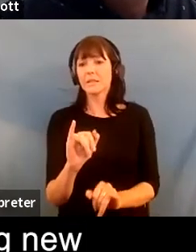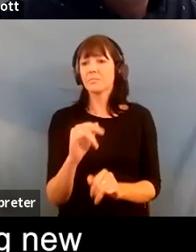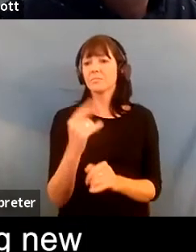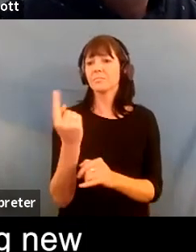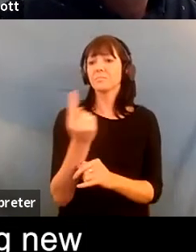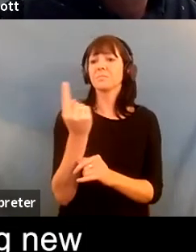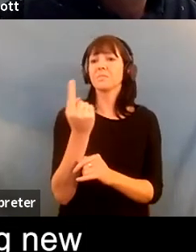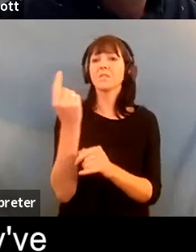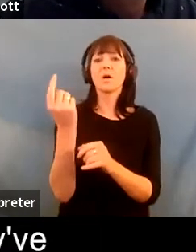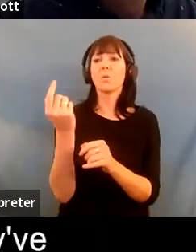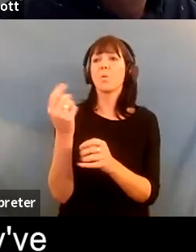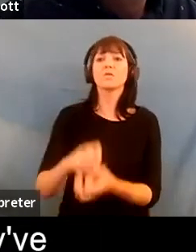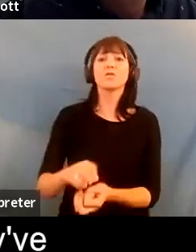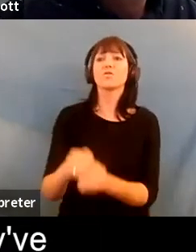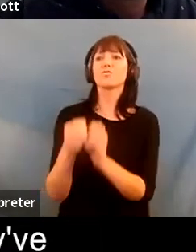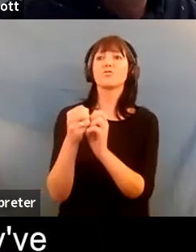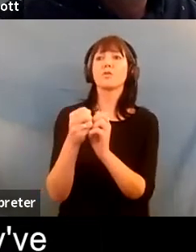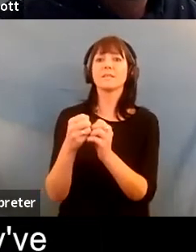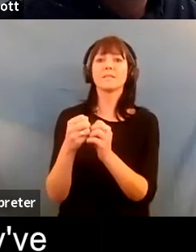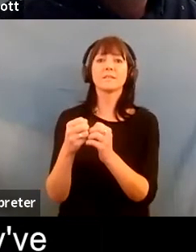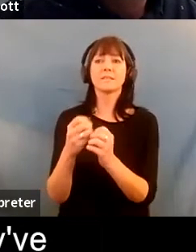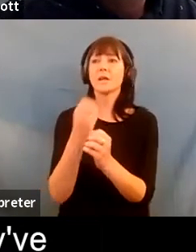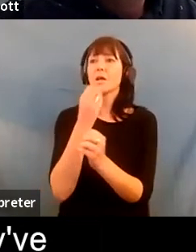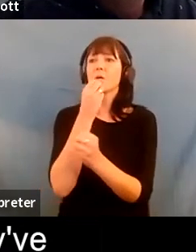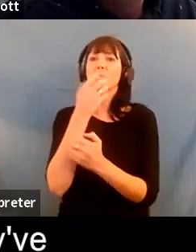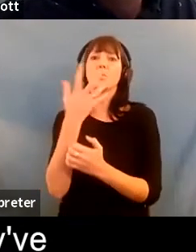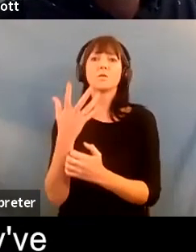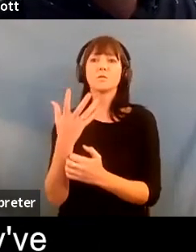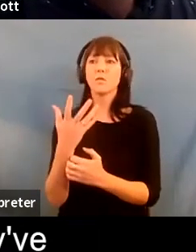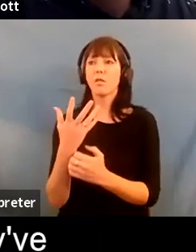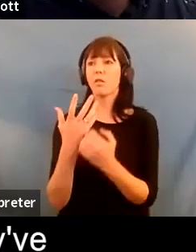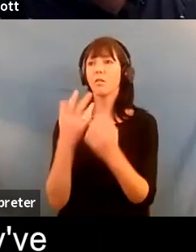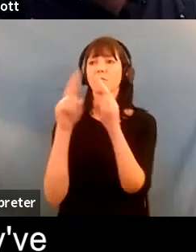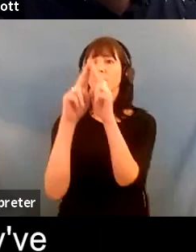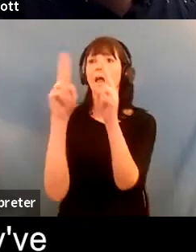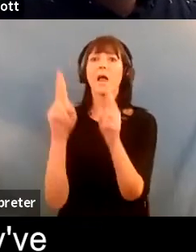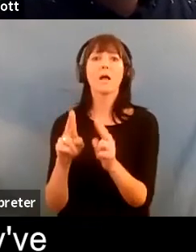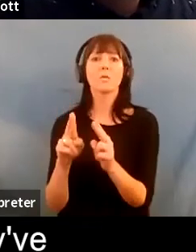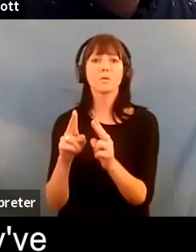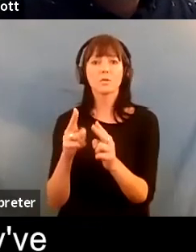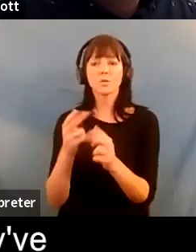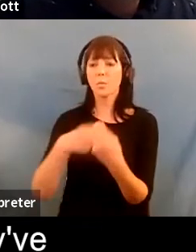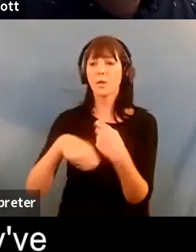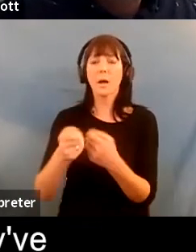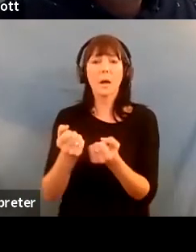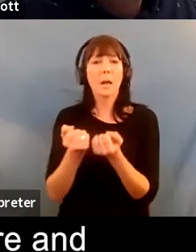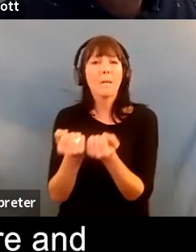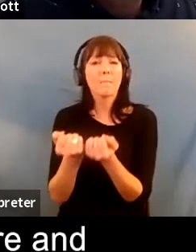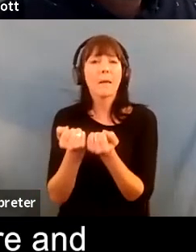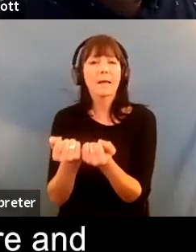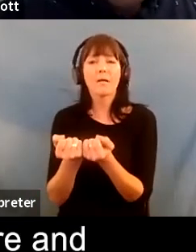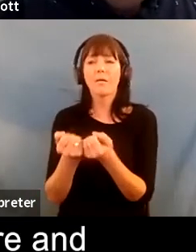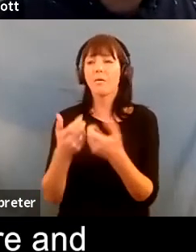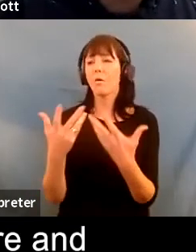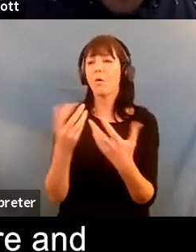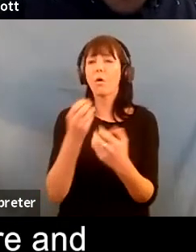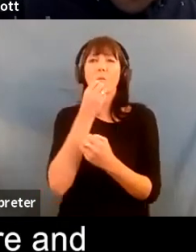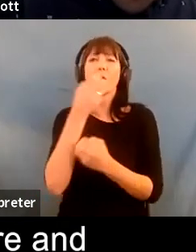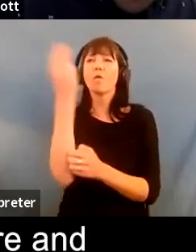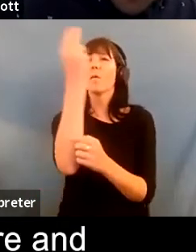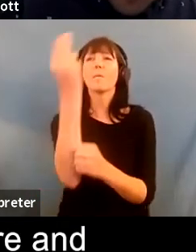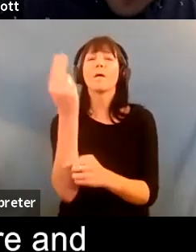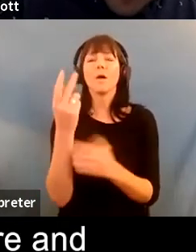they've sorted their house out they've decorated something they've become a master baker or they've created a renaissance painting